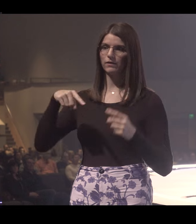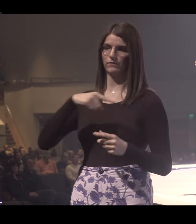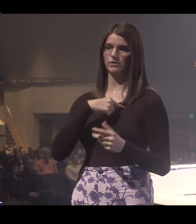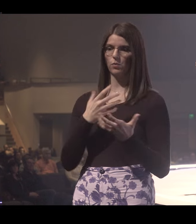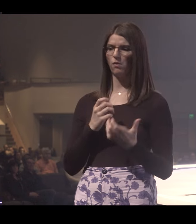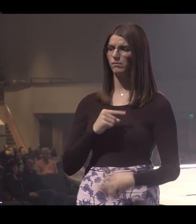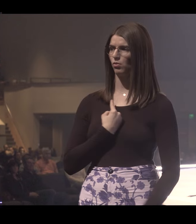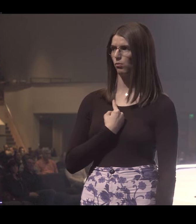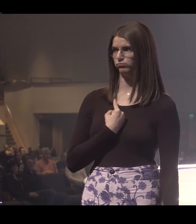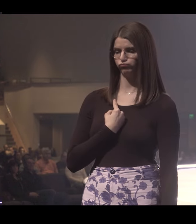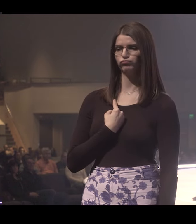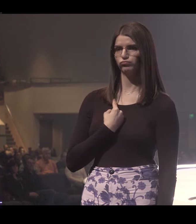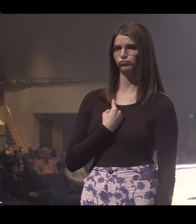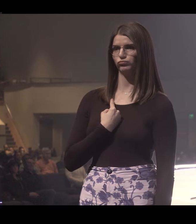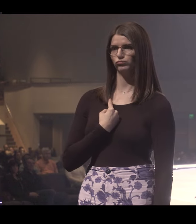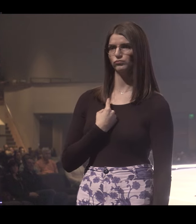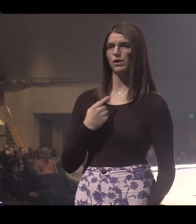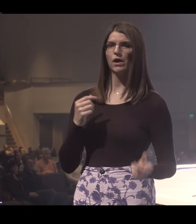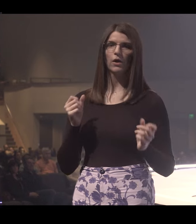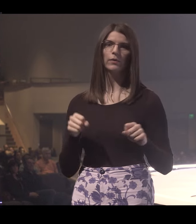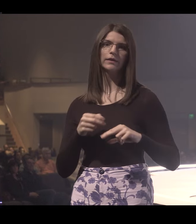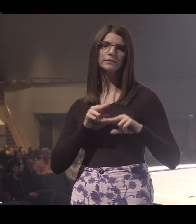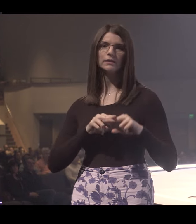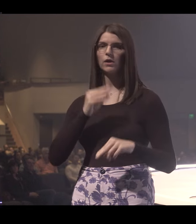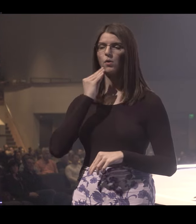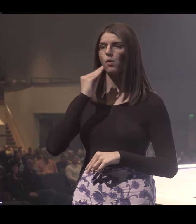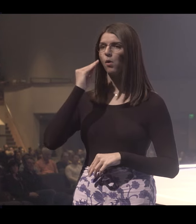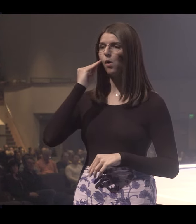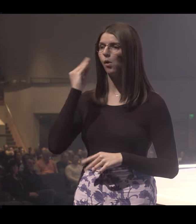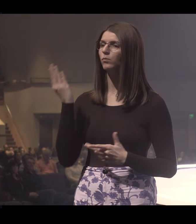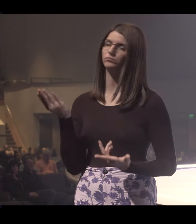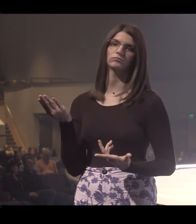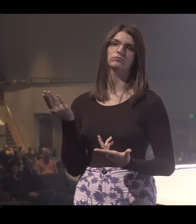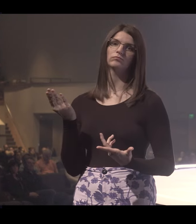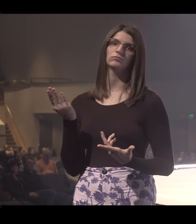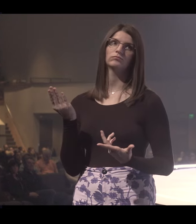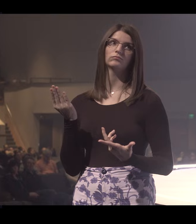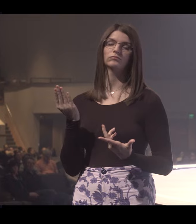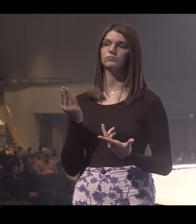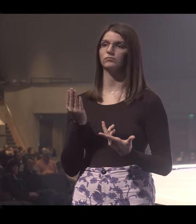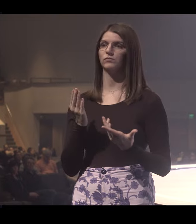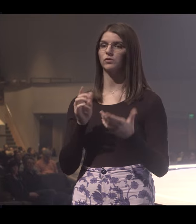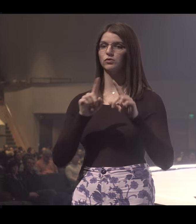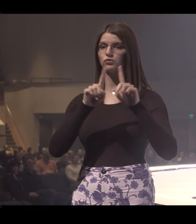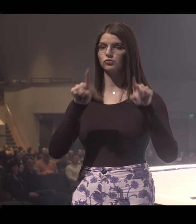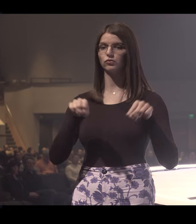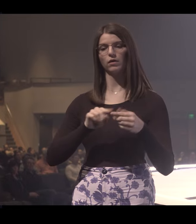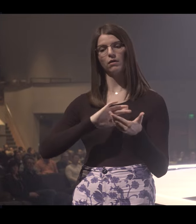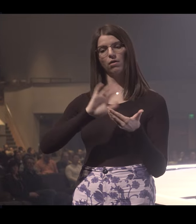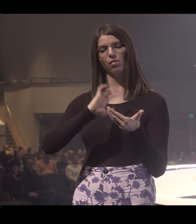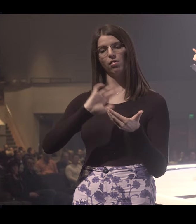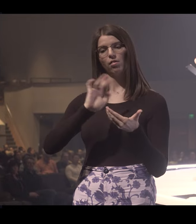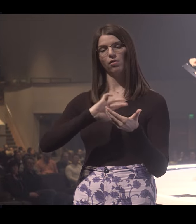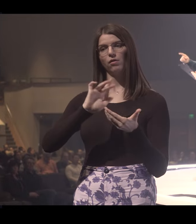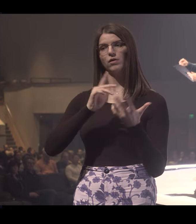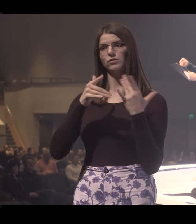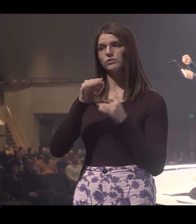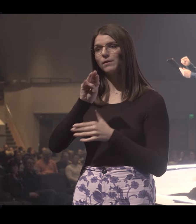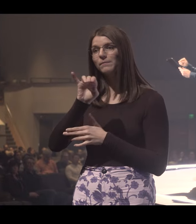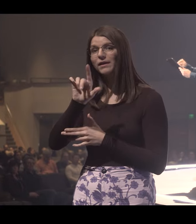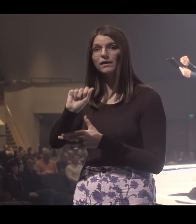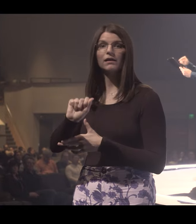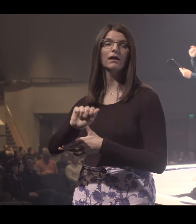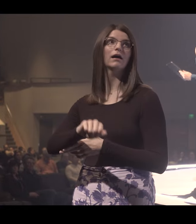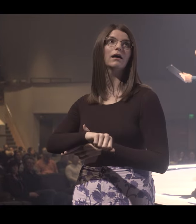so many of us. Why is he going be alone? I mean, we can sit at home nowadays, right? And just grab our screens and scroll through